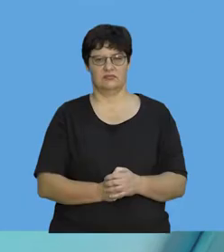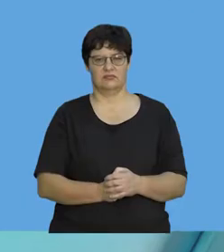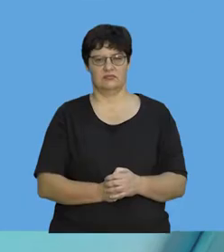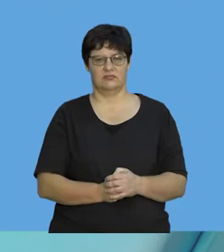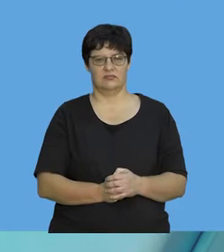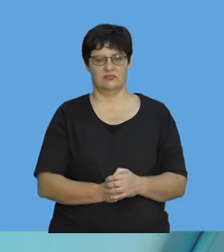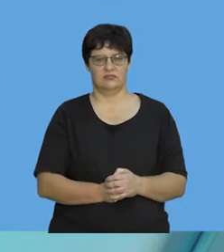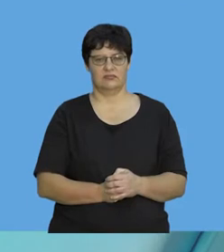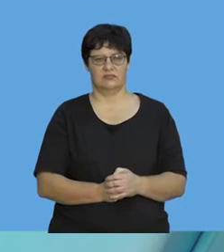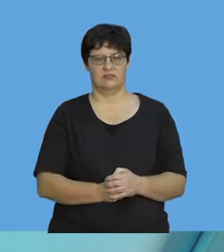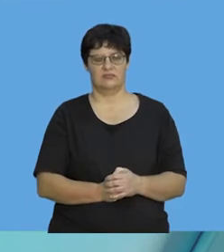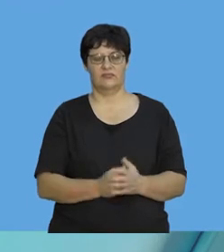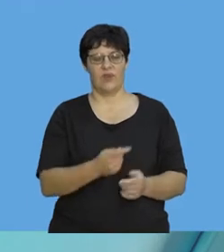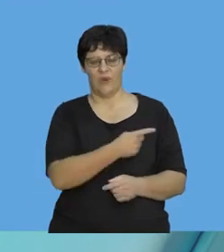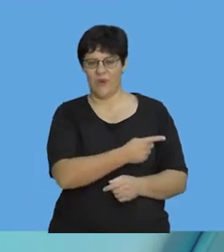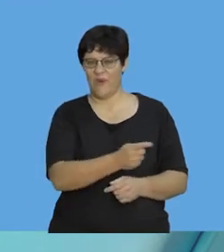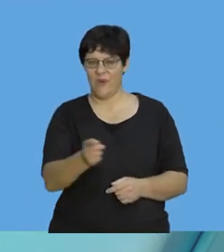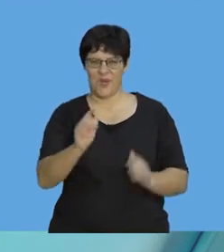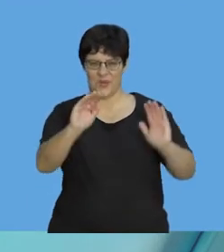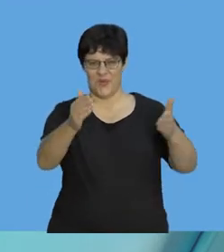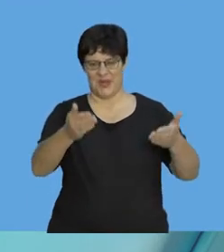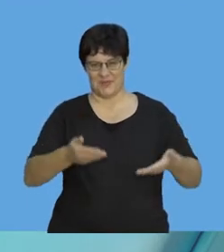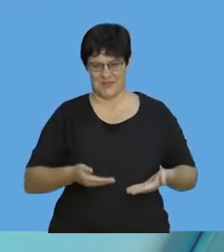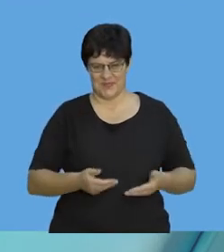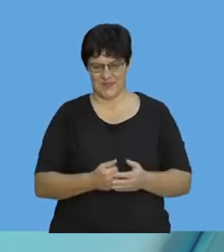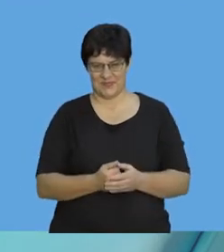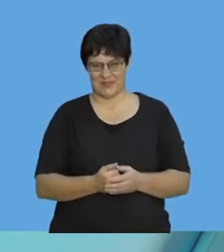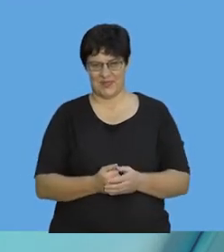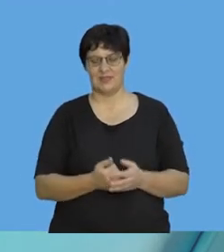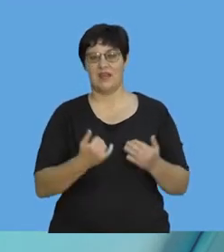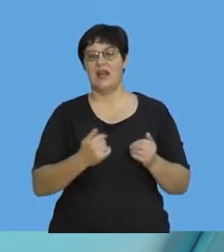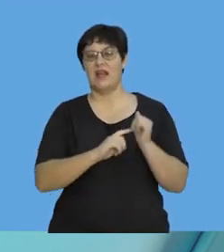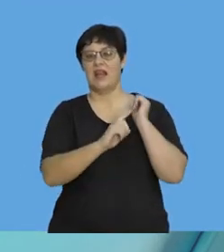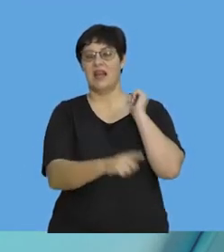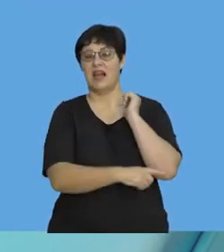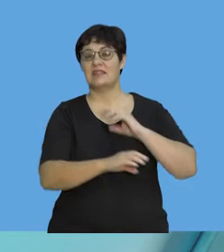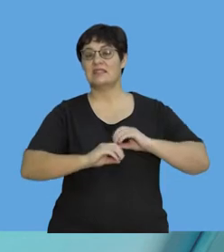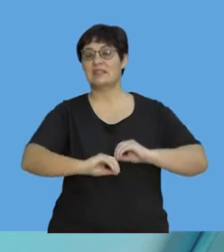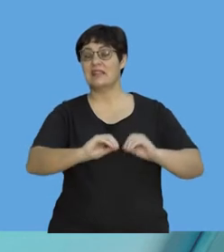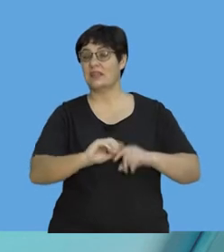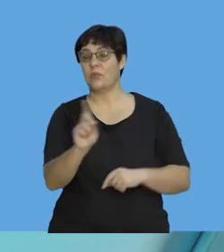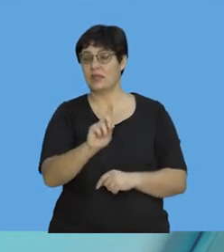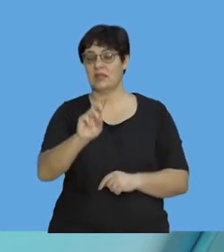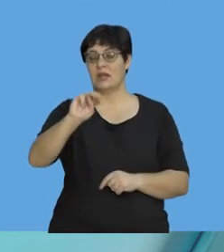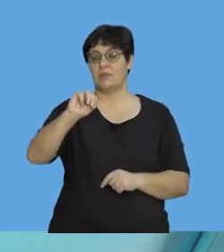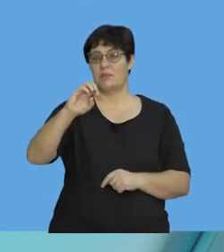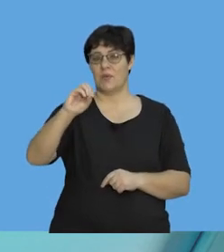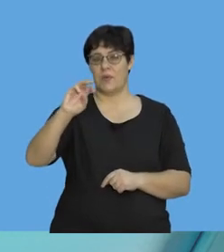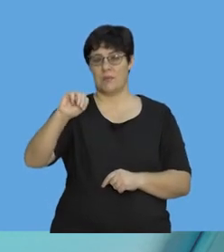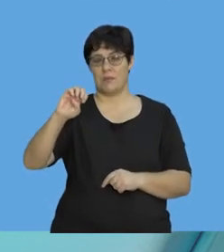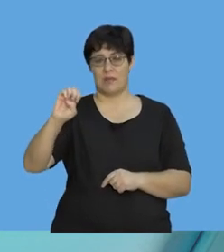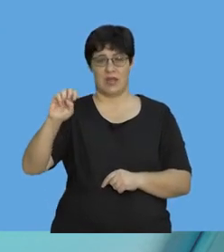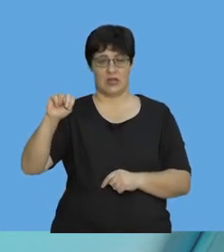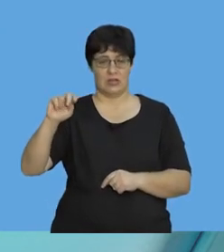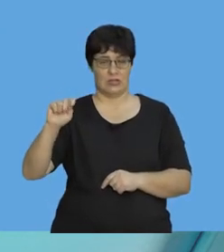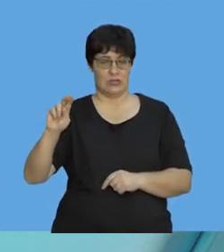Welcome, everyone. We are on our last lesson about momentum, and today we're